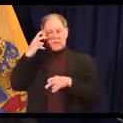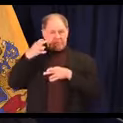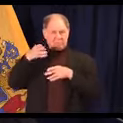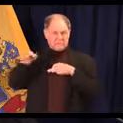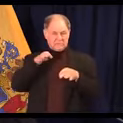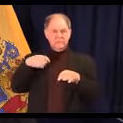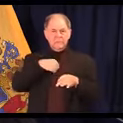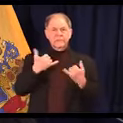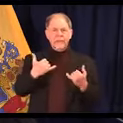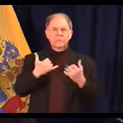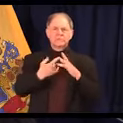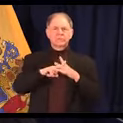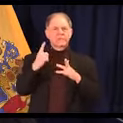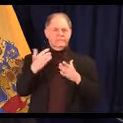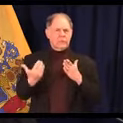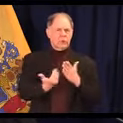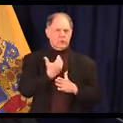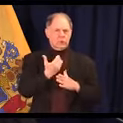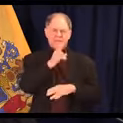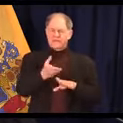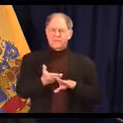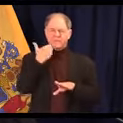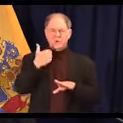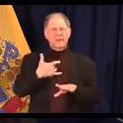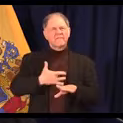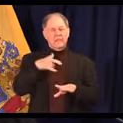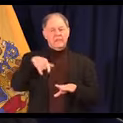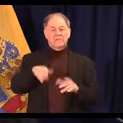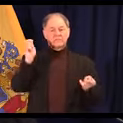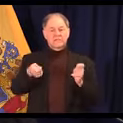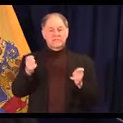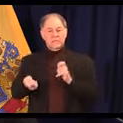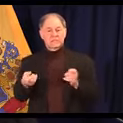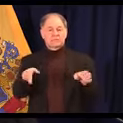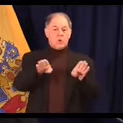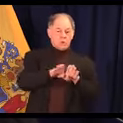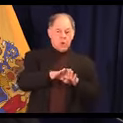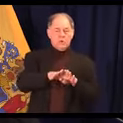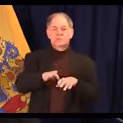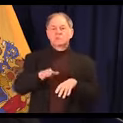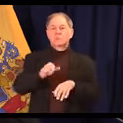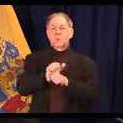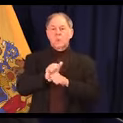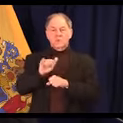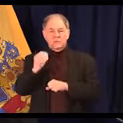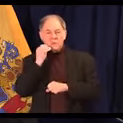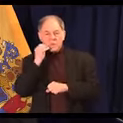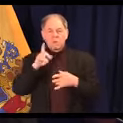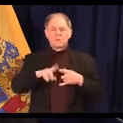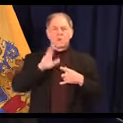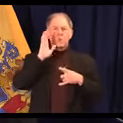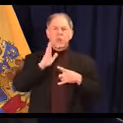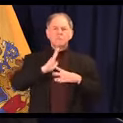of unprecedented steps that we expect will make a real difference in preventing the spread of the